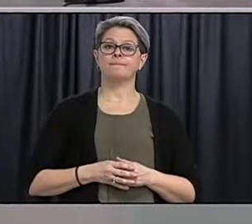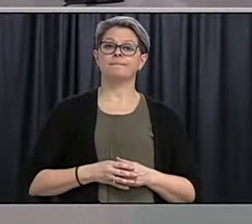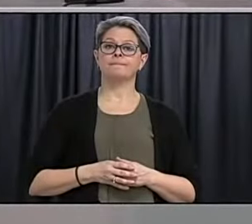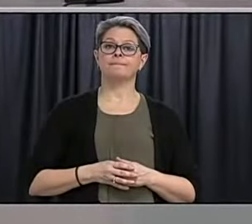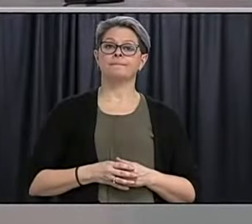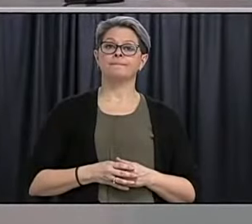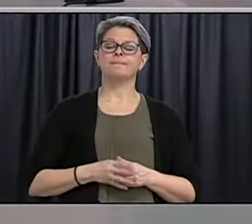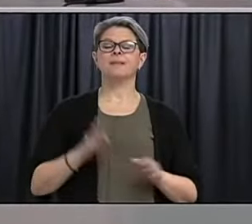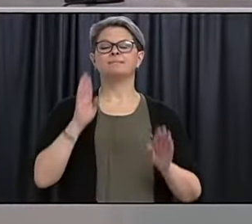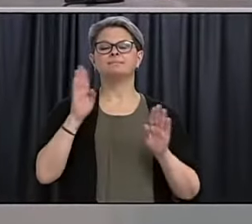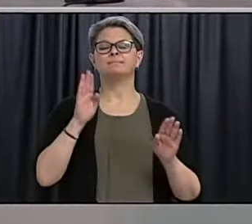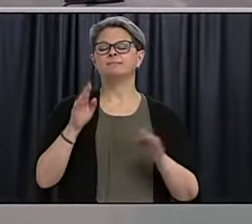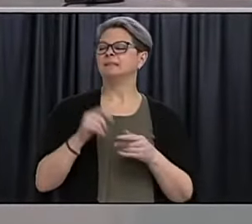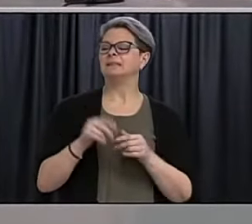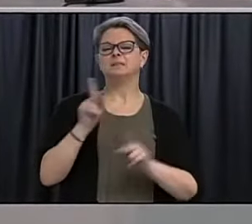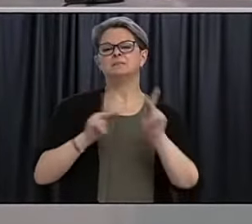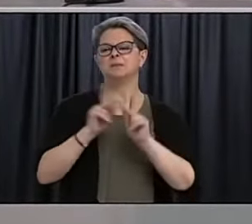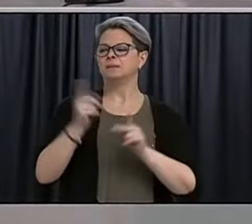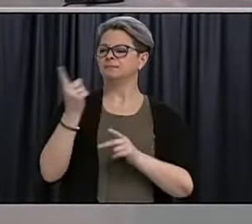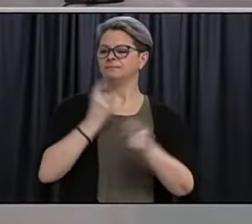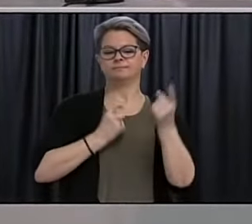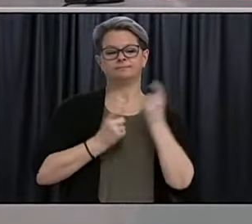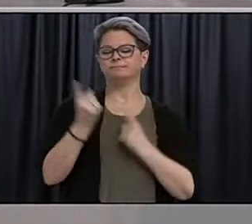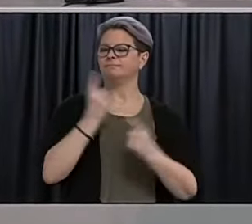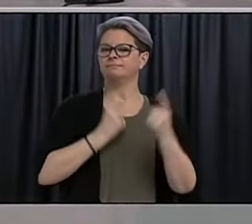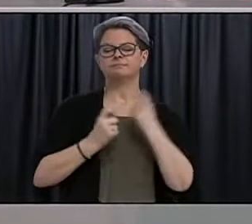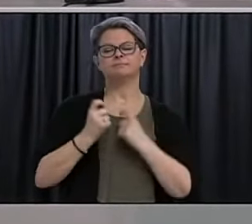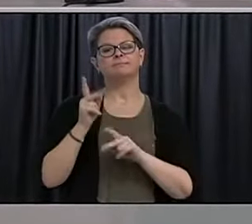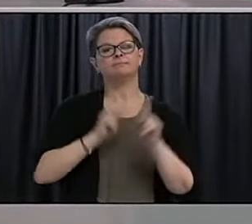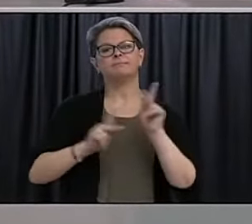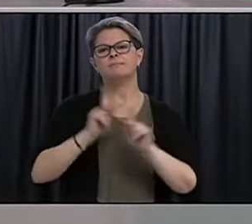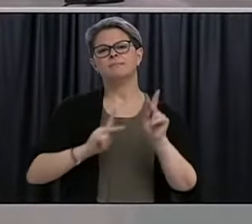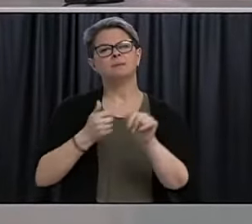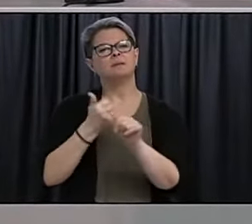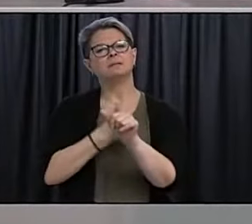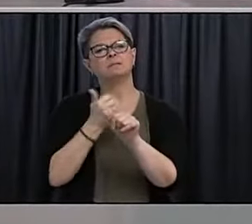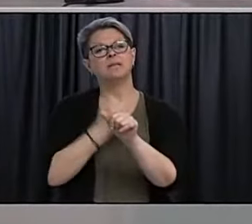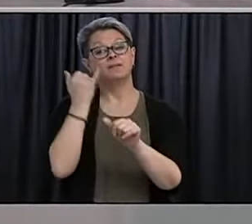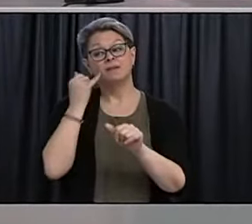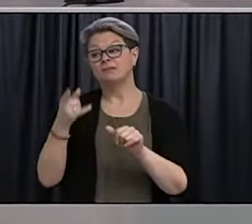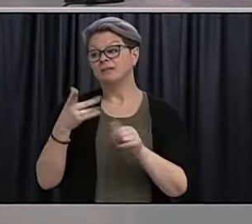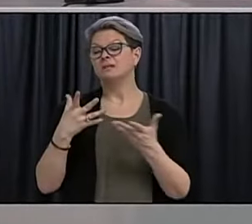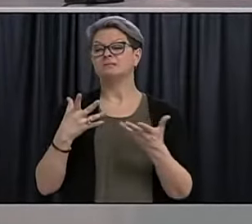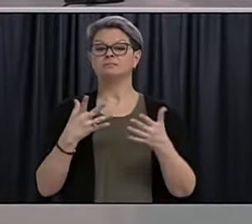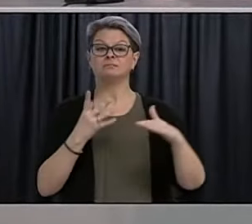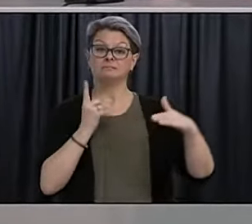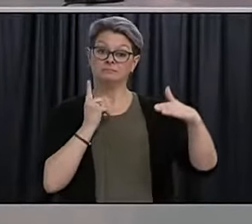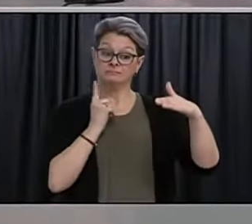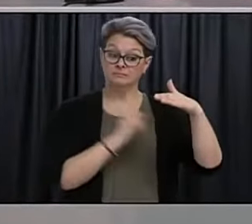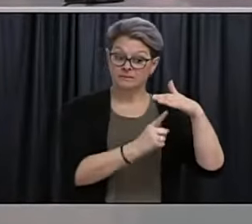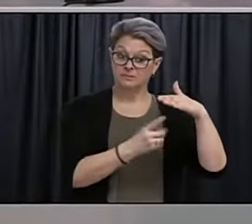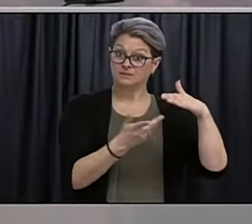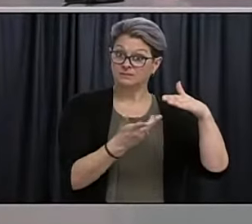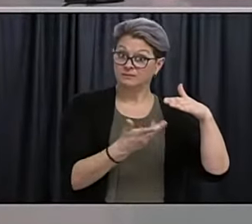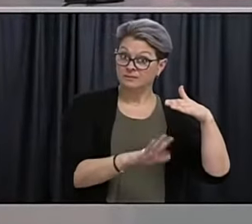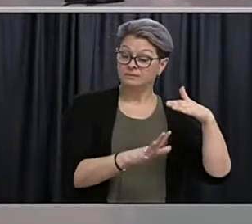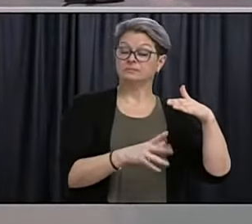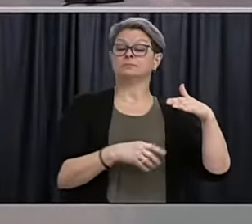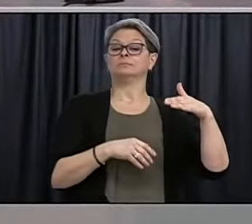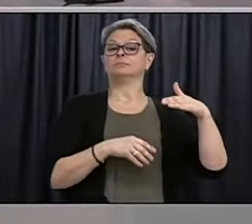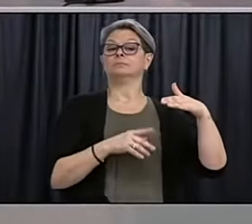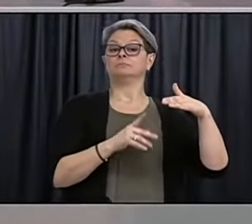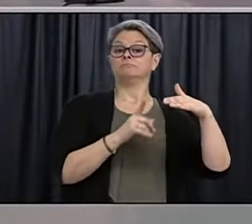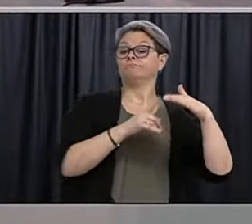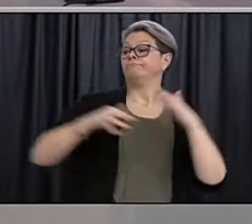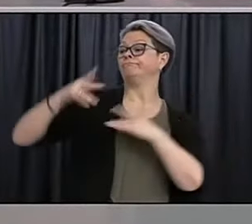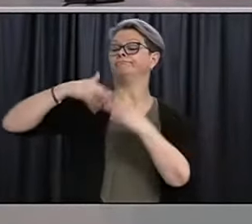receiving questions from the public about patients who, anytime they're outside of self-isolation, are at a pretty great risk just because